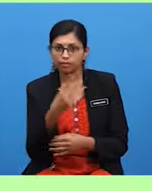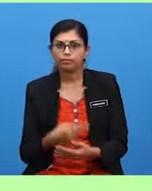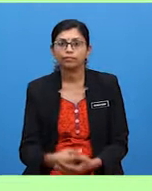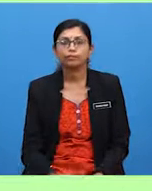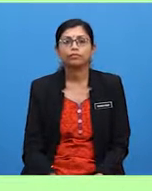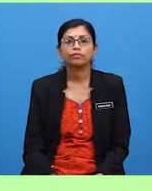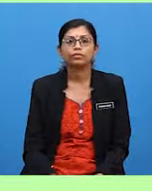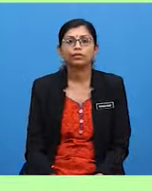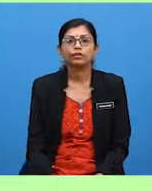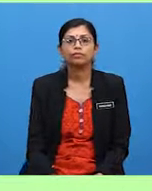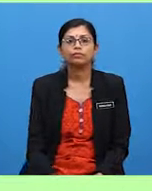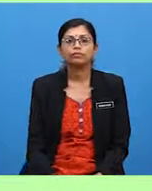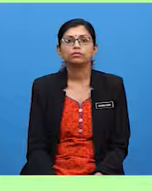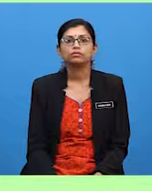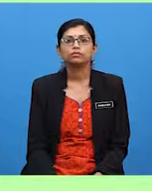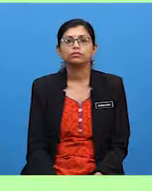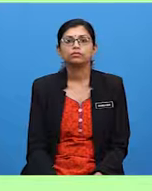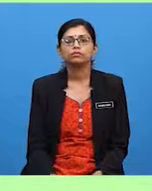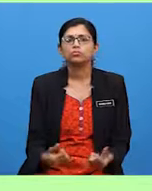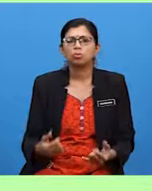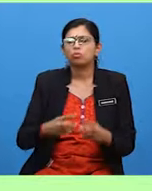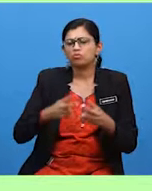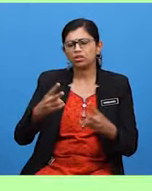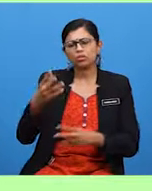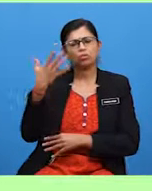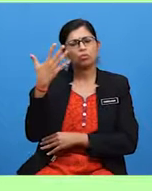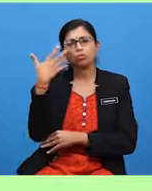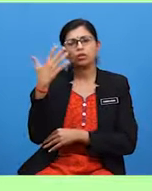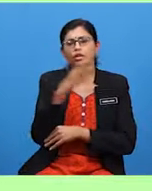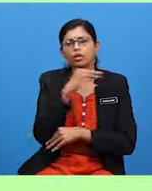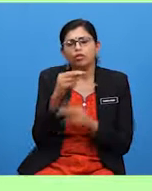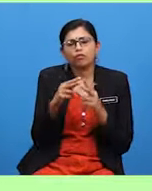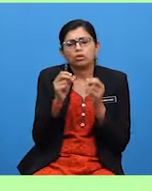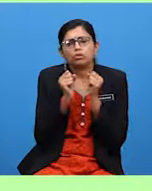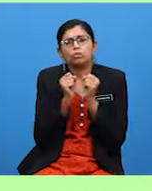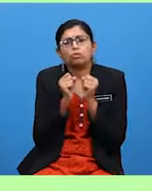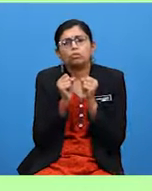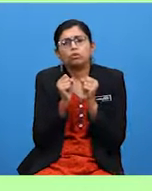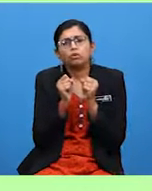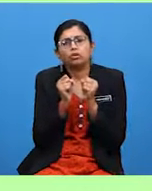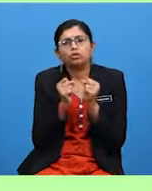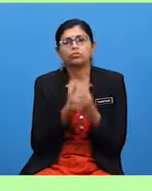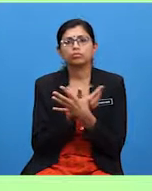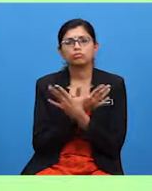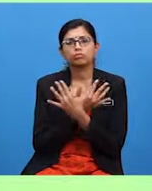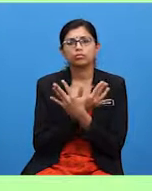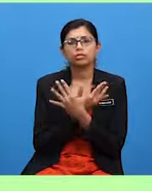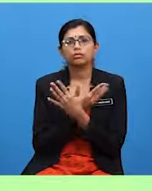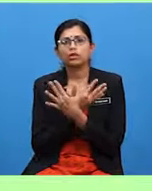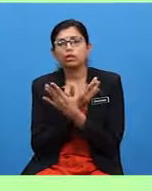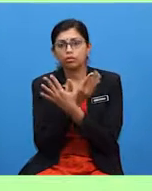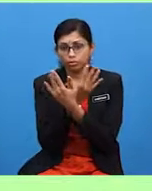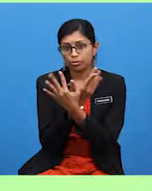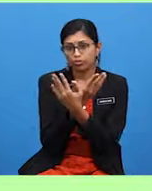Hotter summers and colder winters are making it difficult for this monarch butterfly to survive.